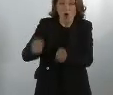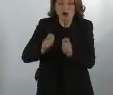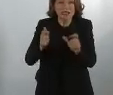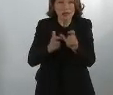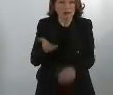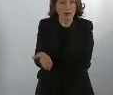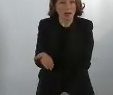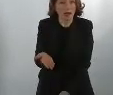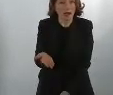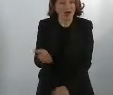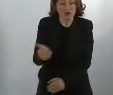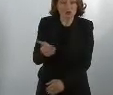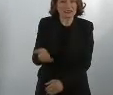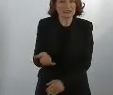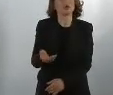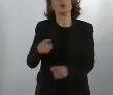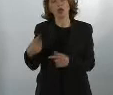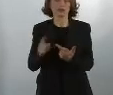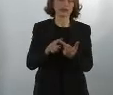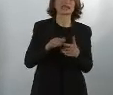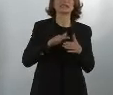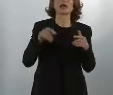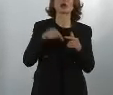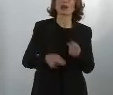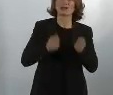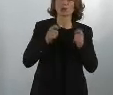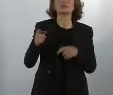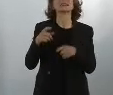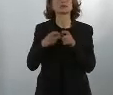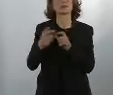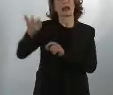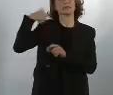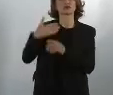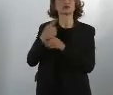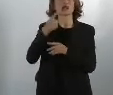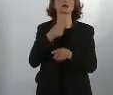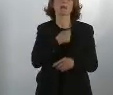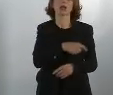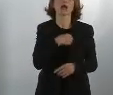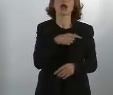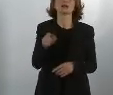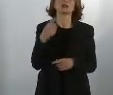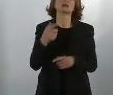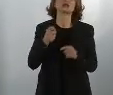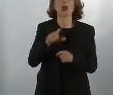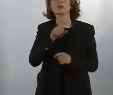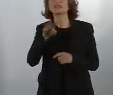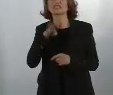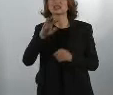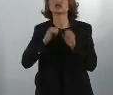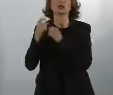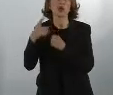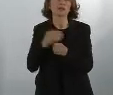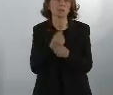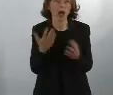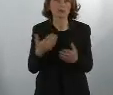presidency, because the proposals will be submitted in September? And last year in Malta you said that you hope that